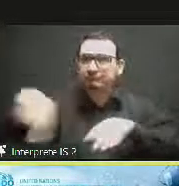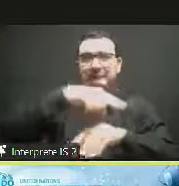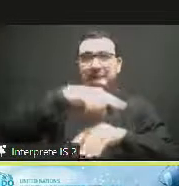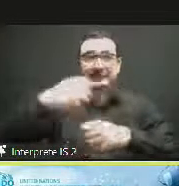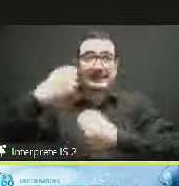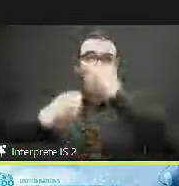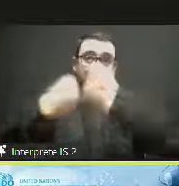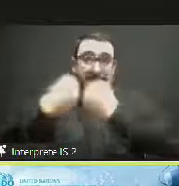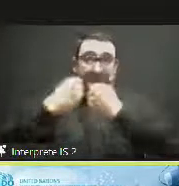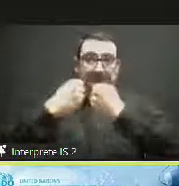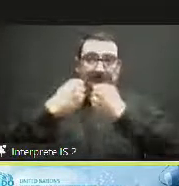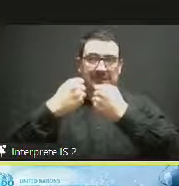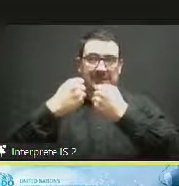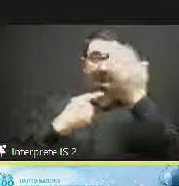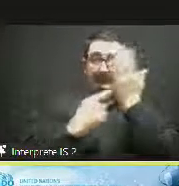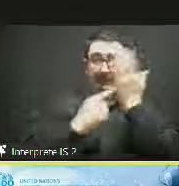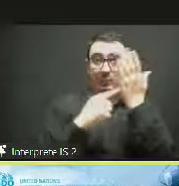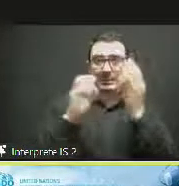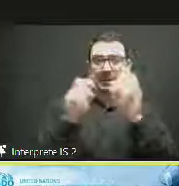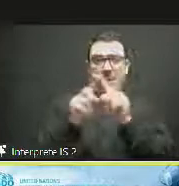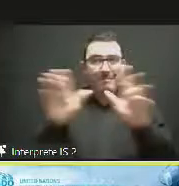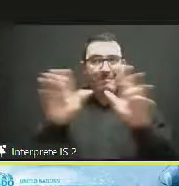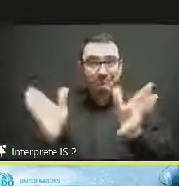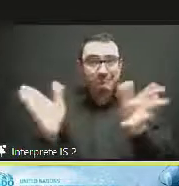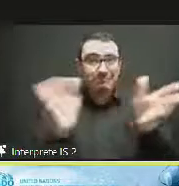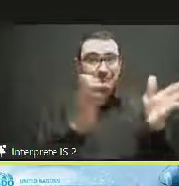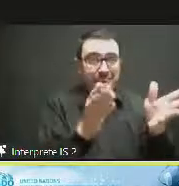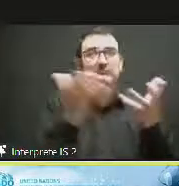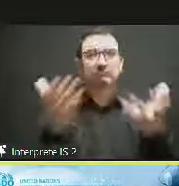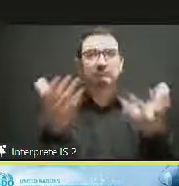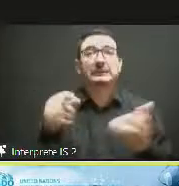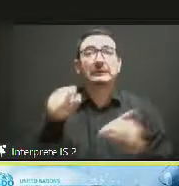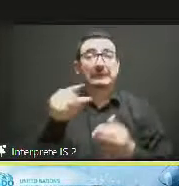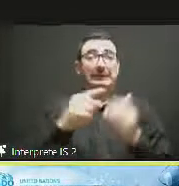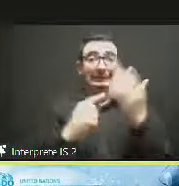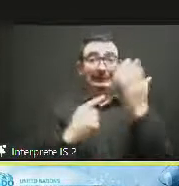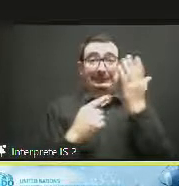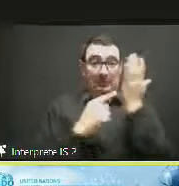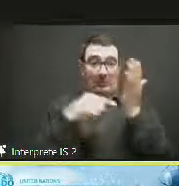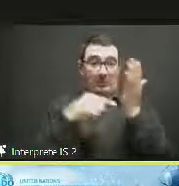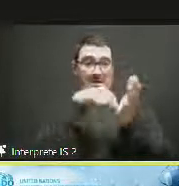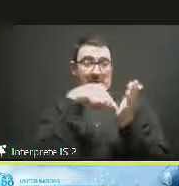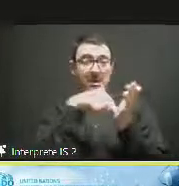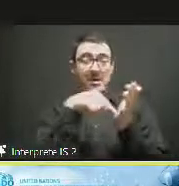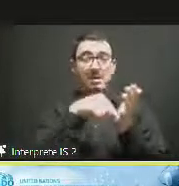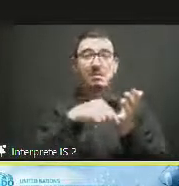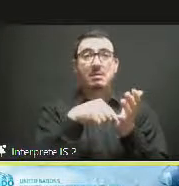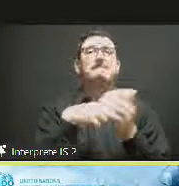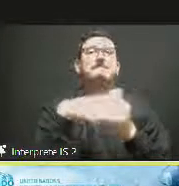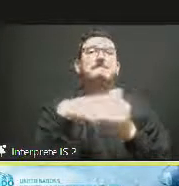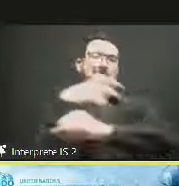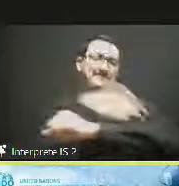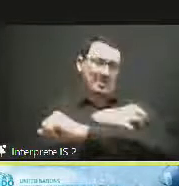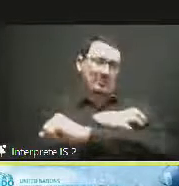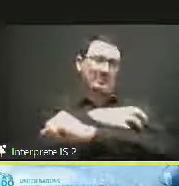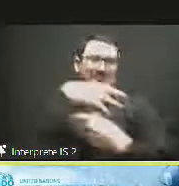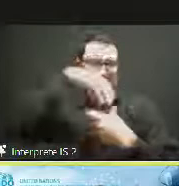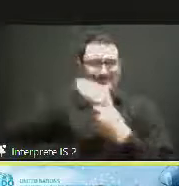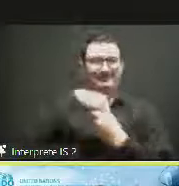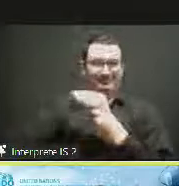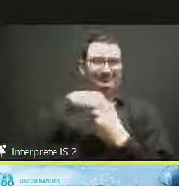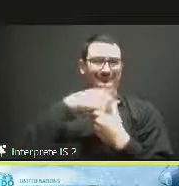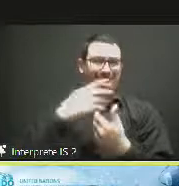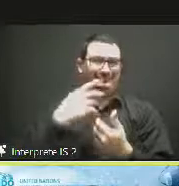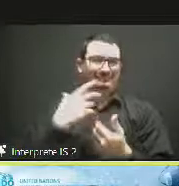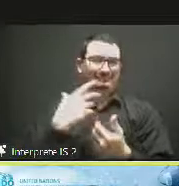innovation partnerships and most particularly on regulatory framework,